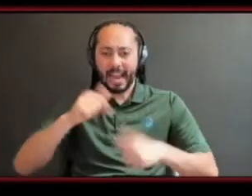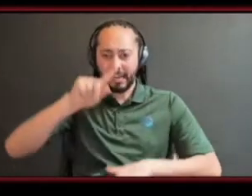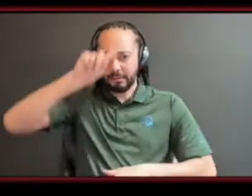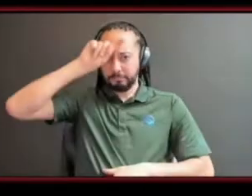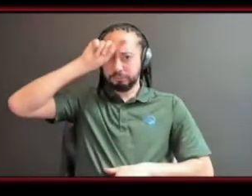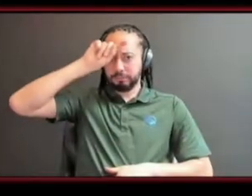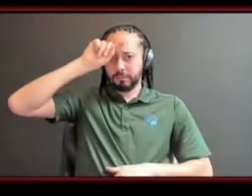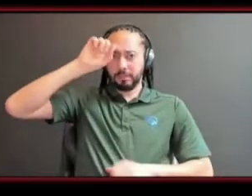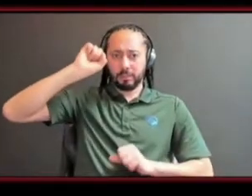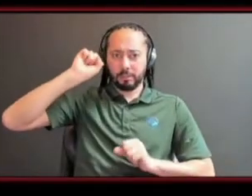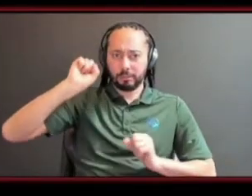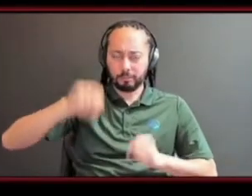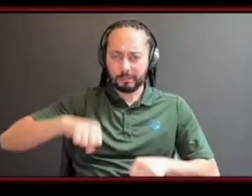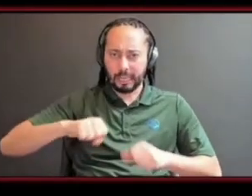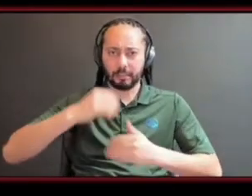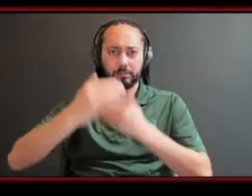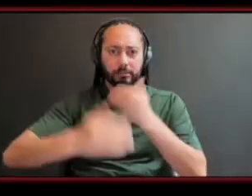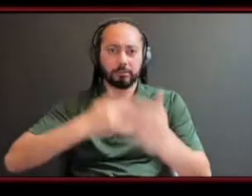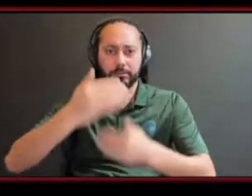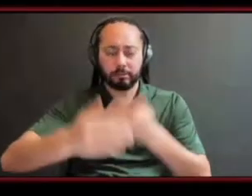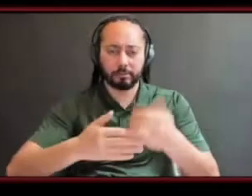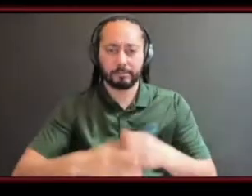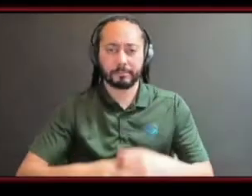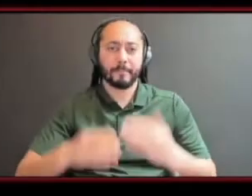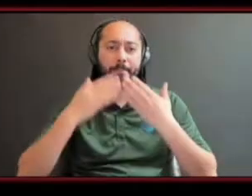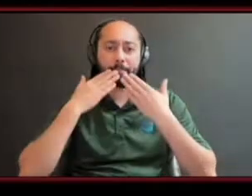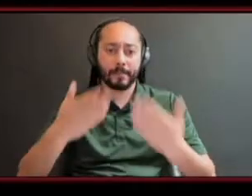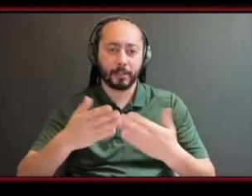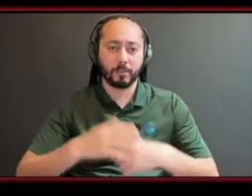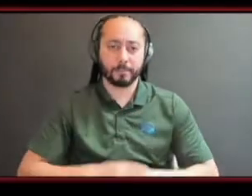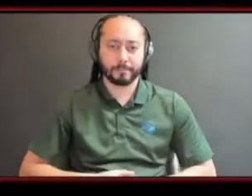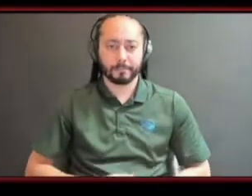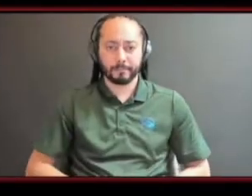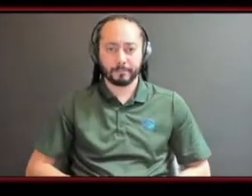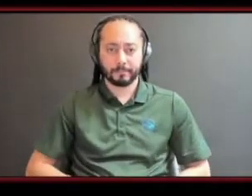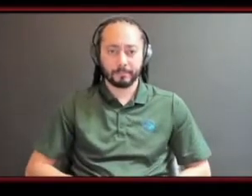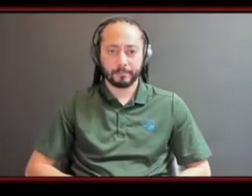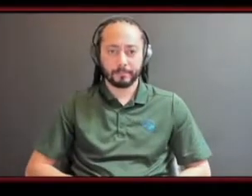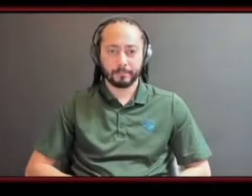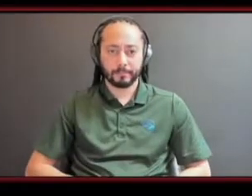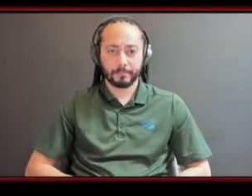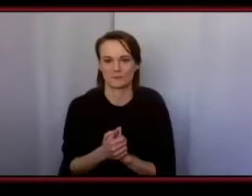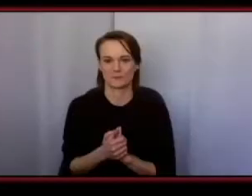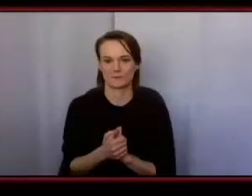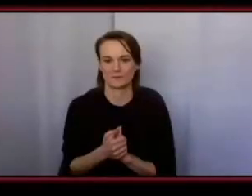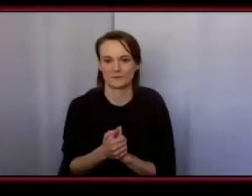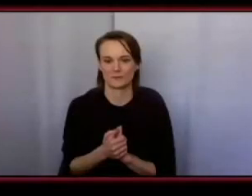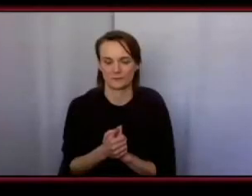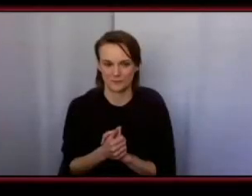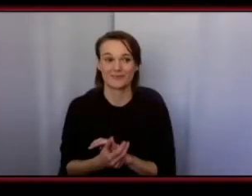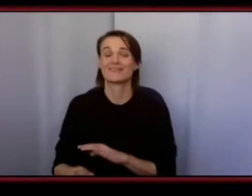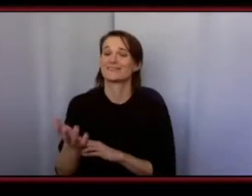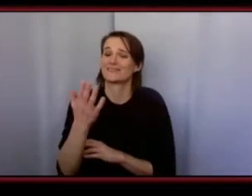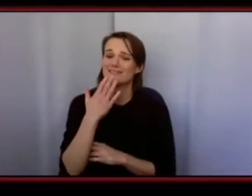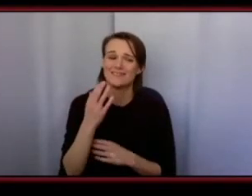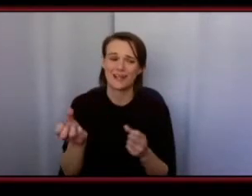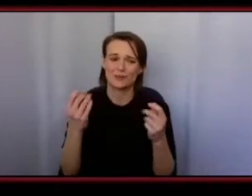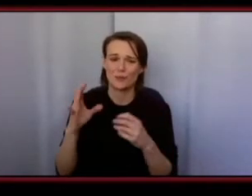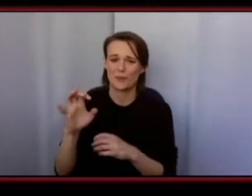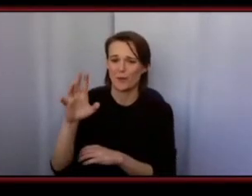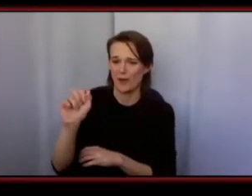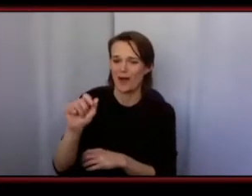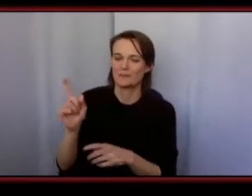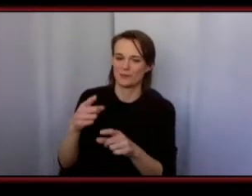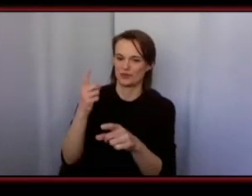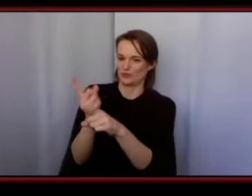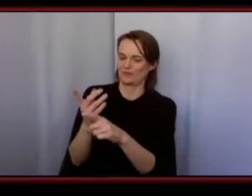thank you so much barbara i love that and i you know i'm just going to echo what you said with respect to anybody that just has any